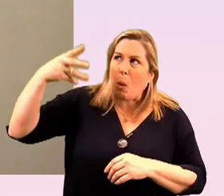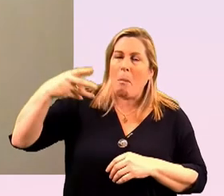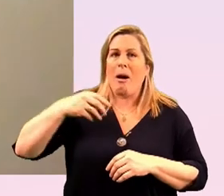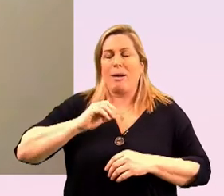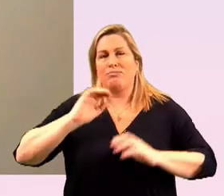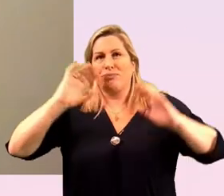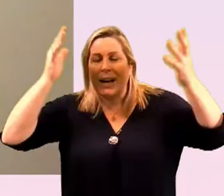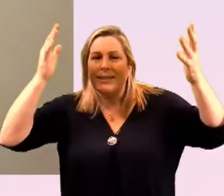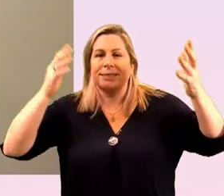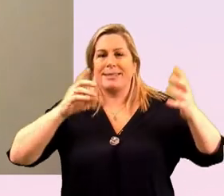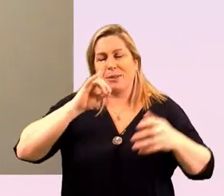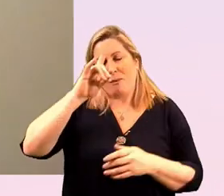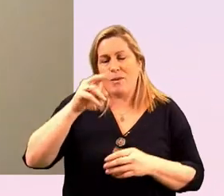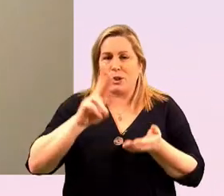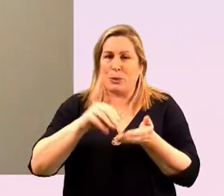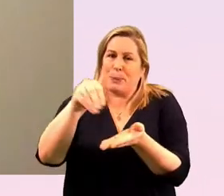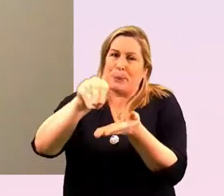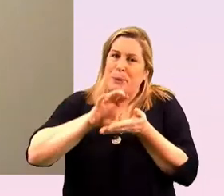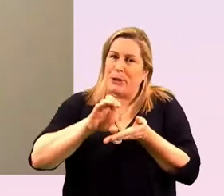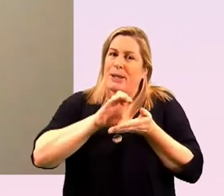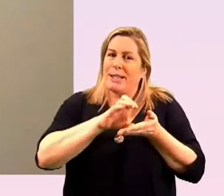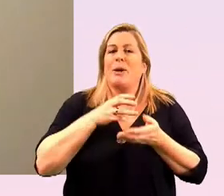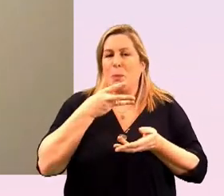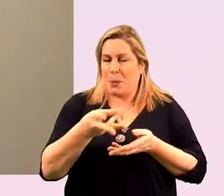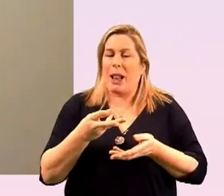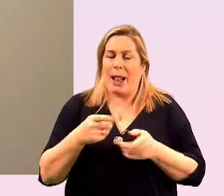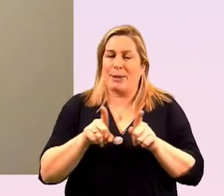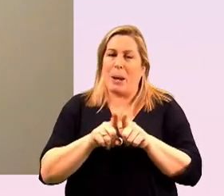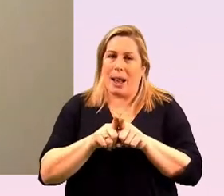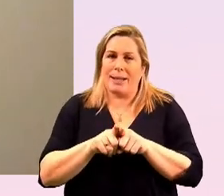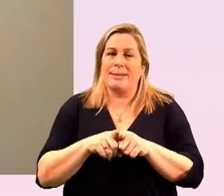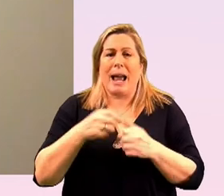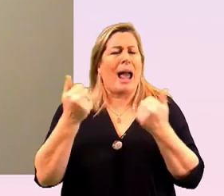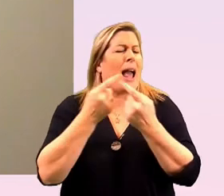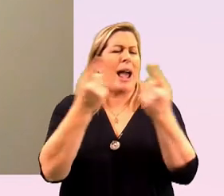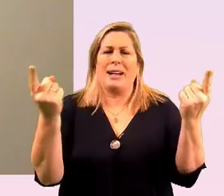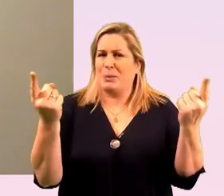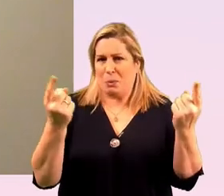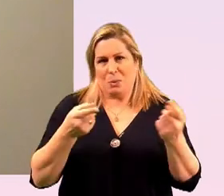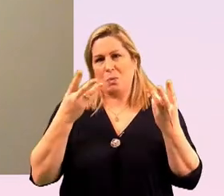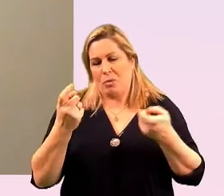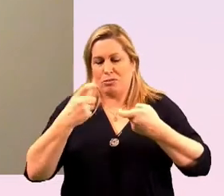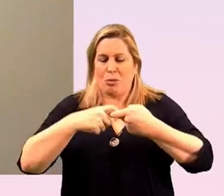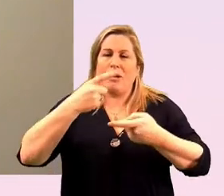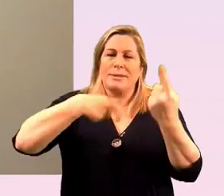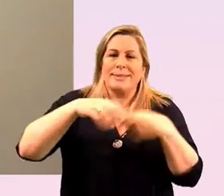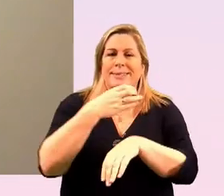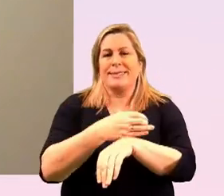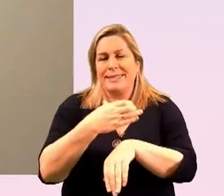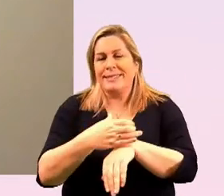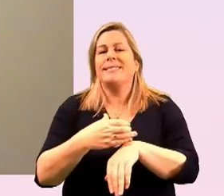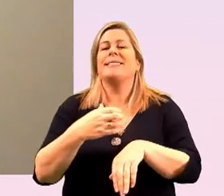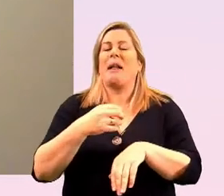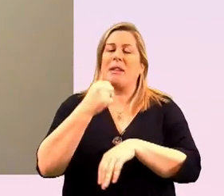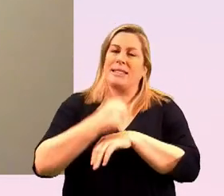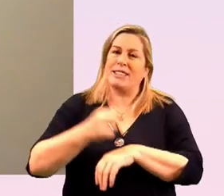that the new fund will start forming that you'll come with us anybody that's out there please get in touch and that come the days of